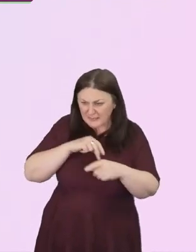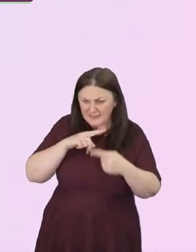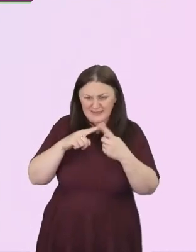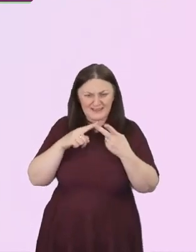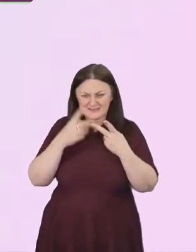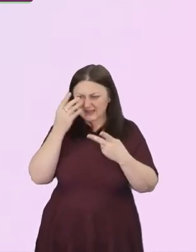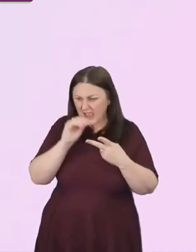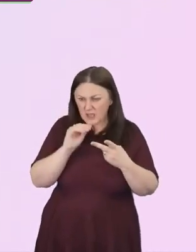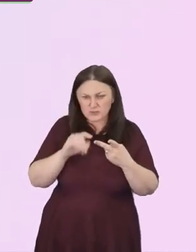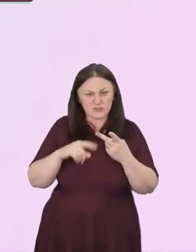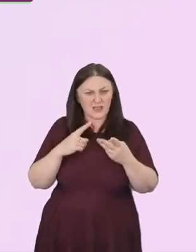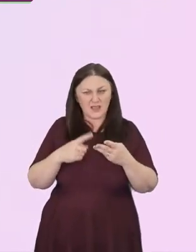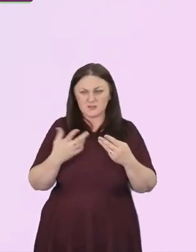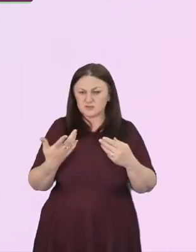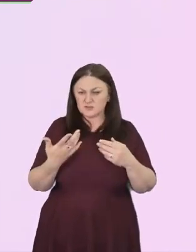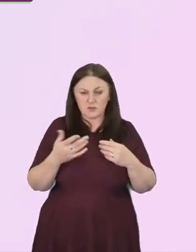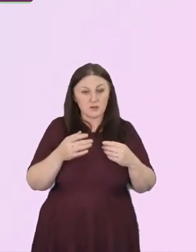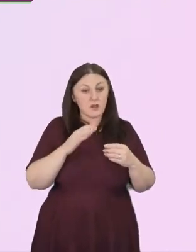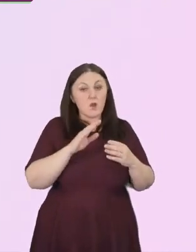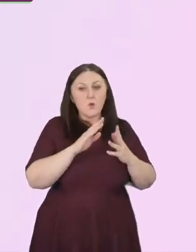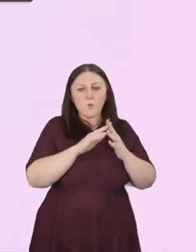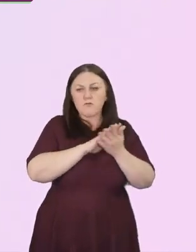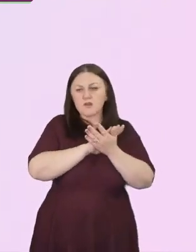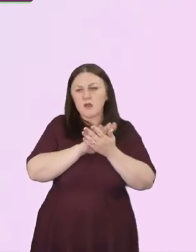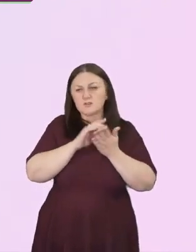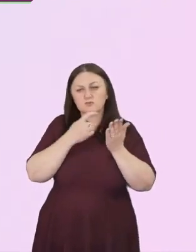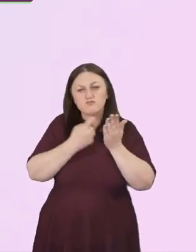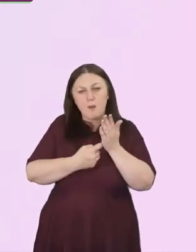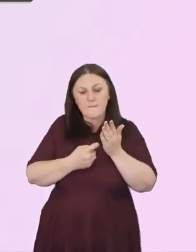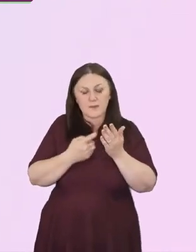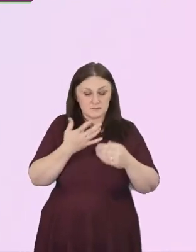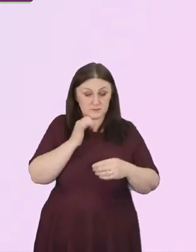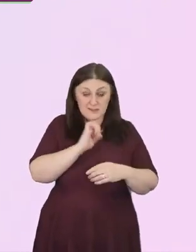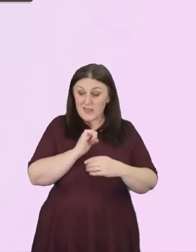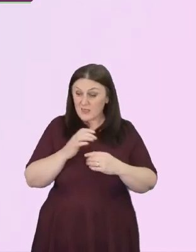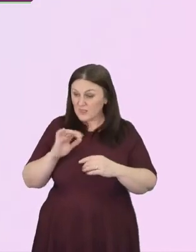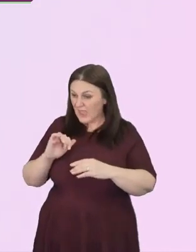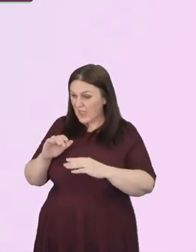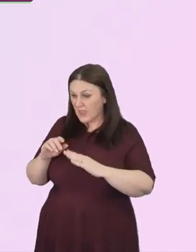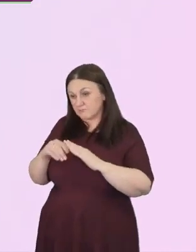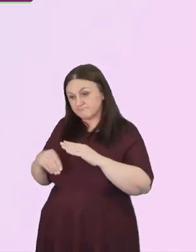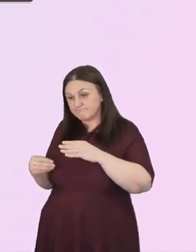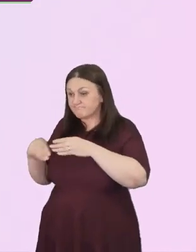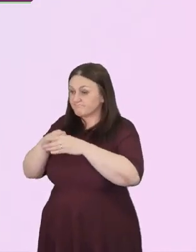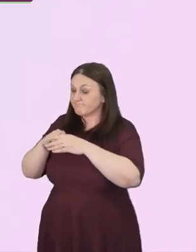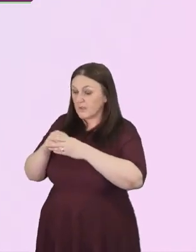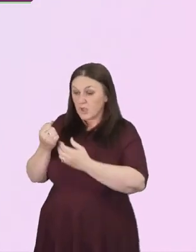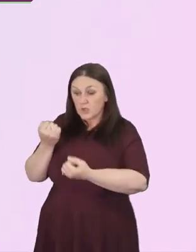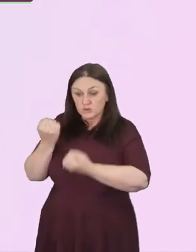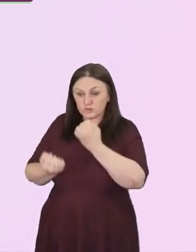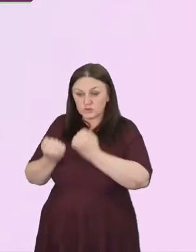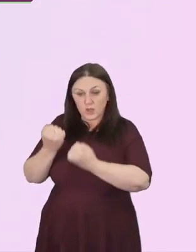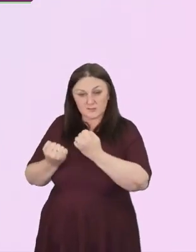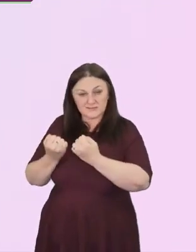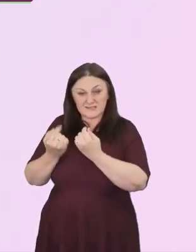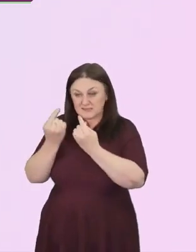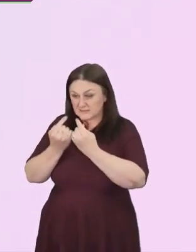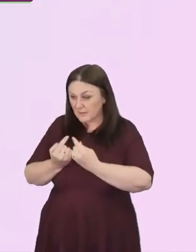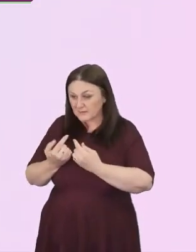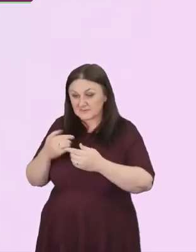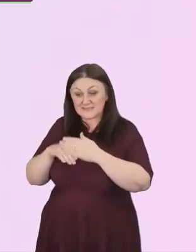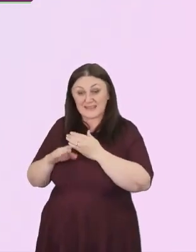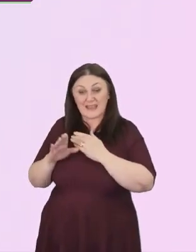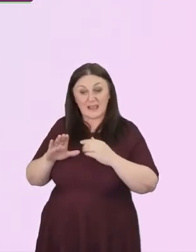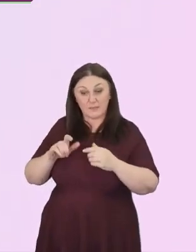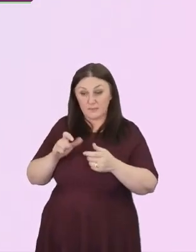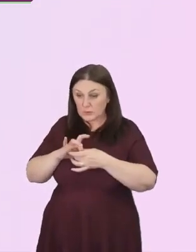Wally Hudson Roberts, who heads up justice matters within the union, he asked us four